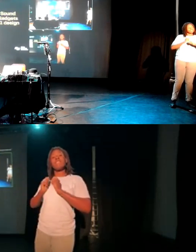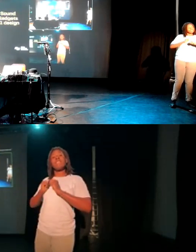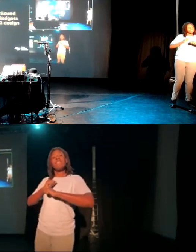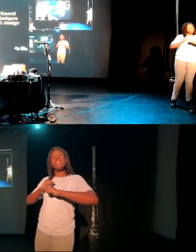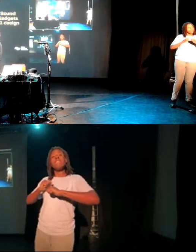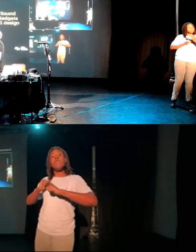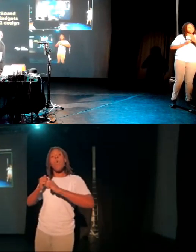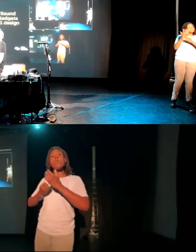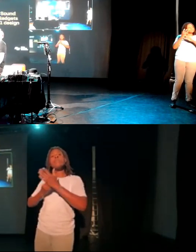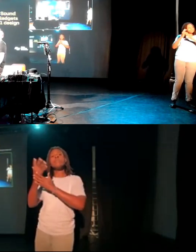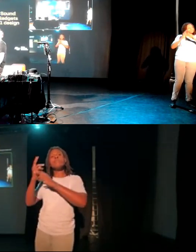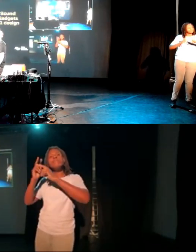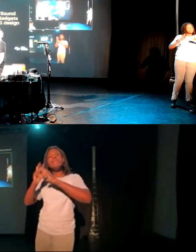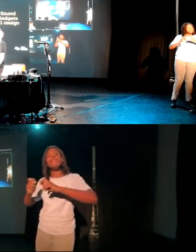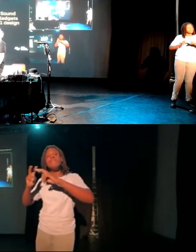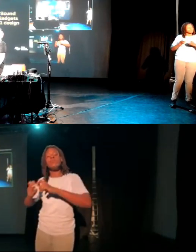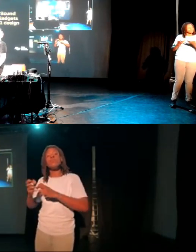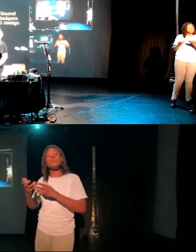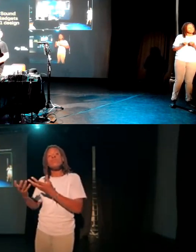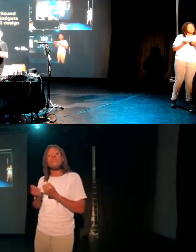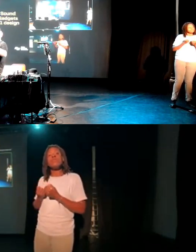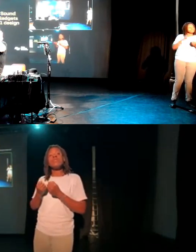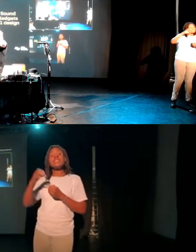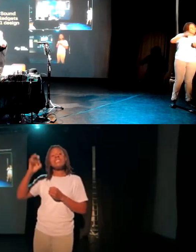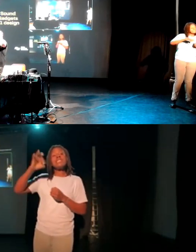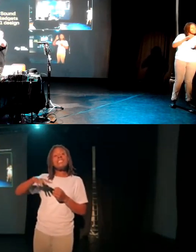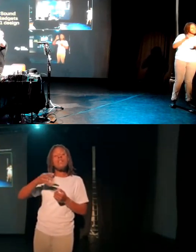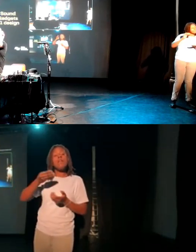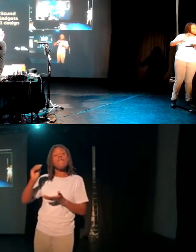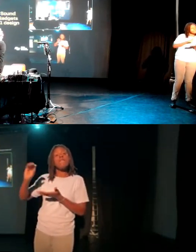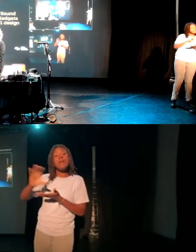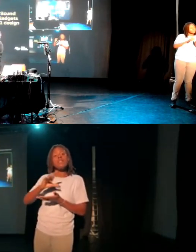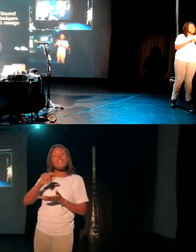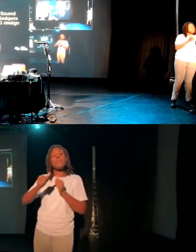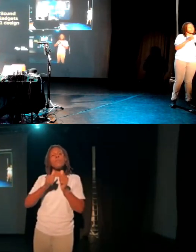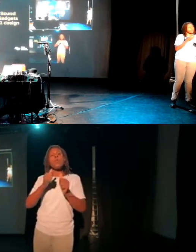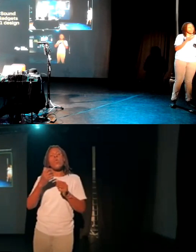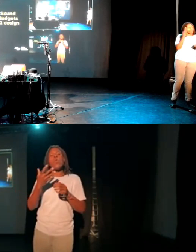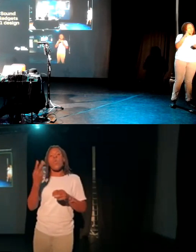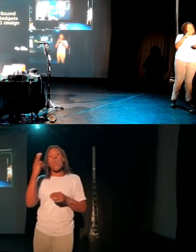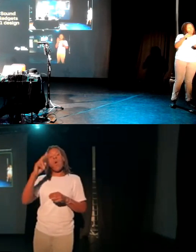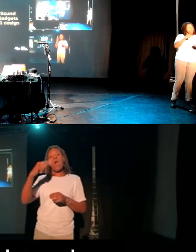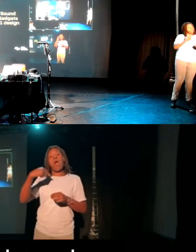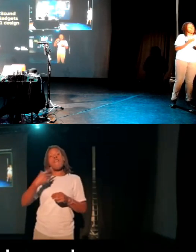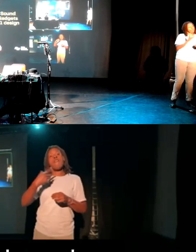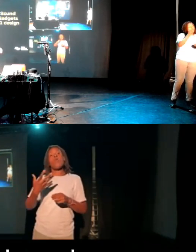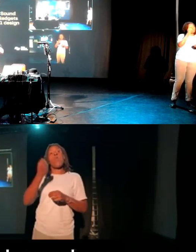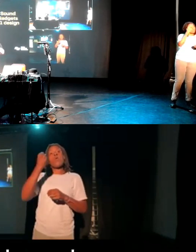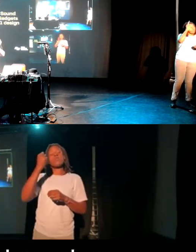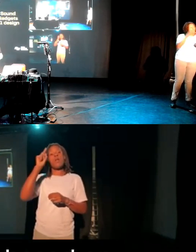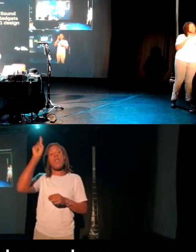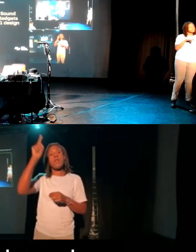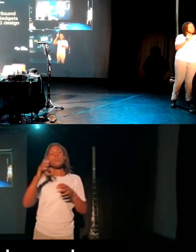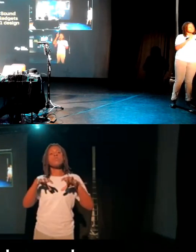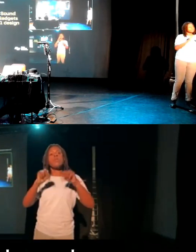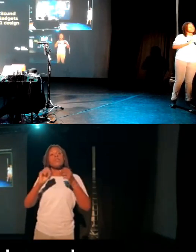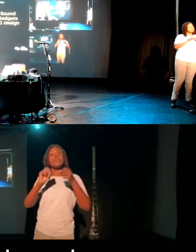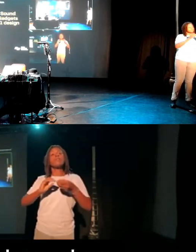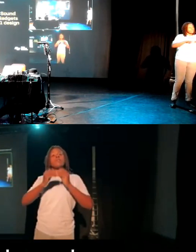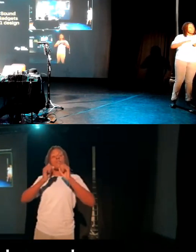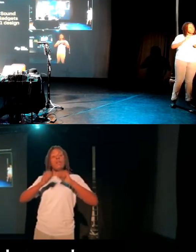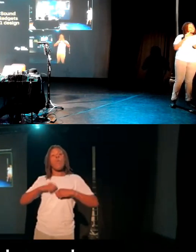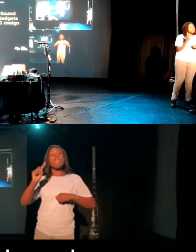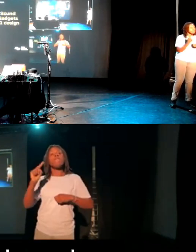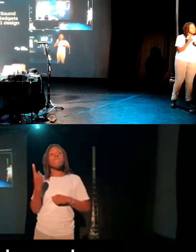we then got a little bit of seed funding from an organization called I've Got an Idea. And we started to build our first gadget that was specifically